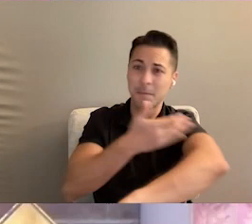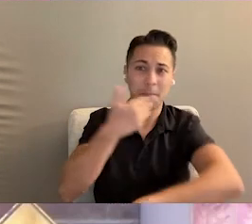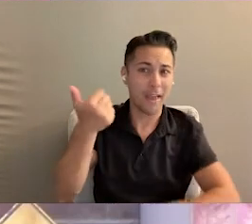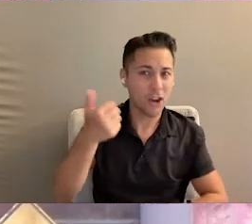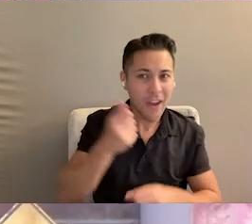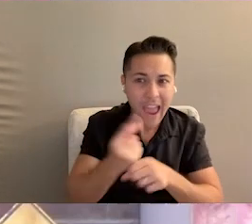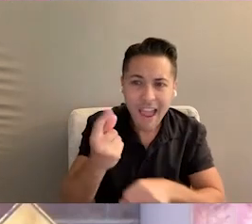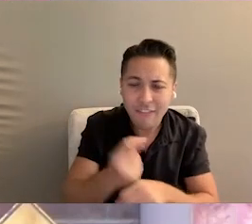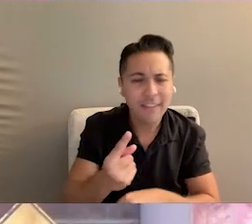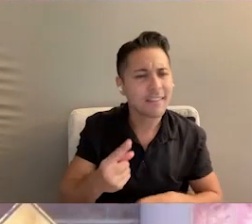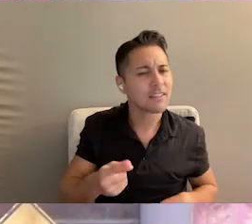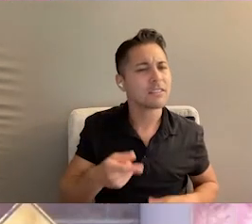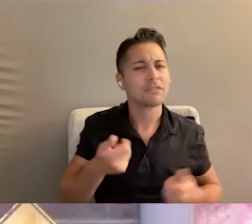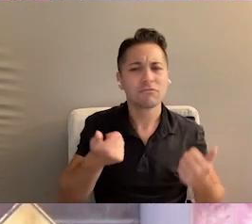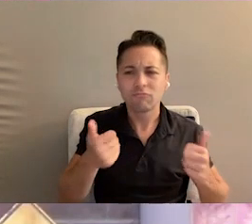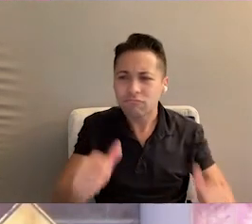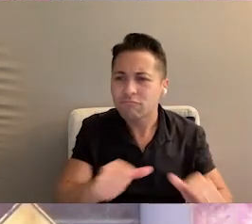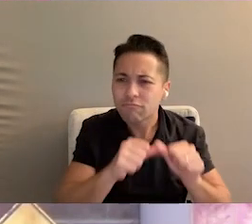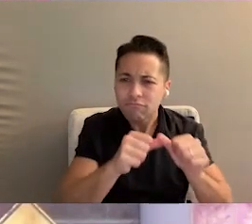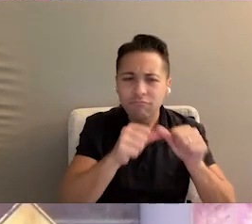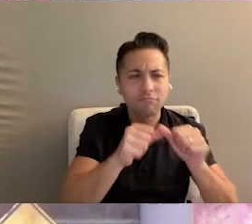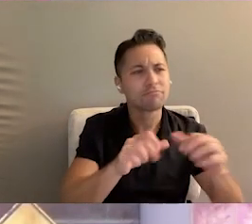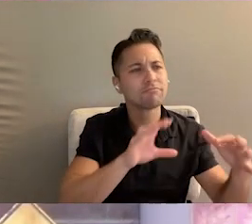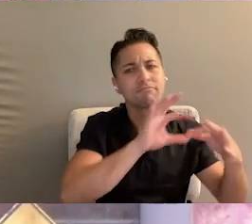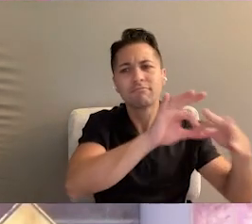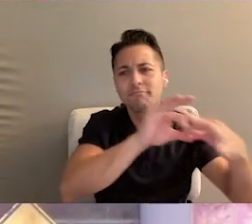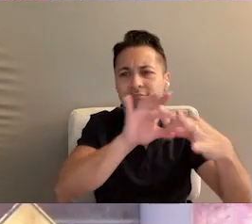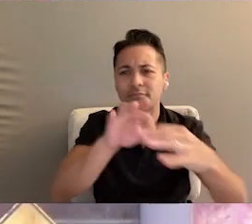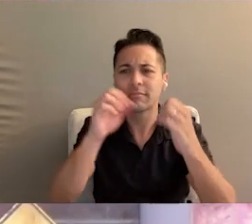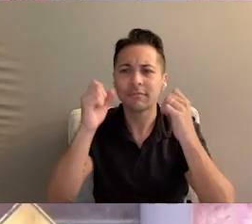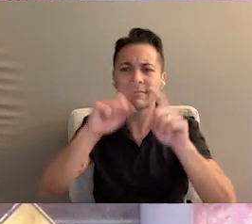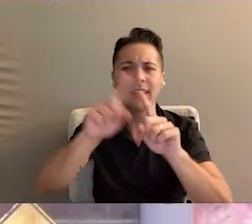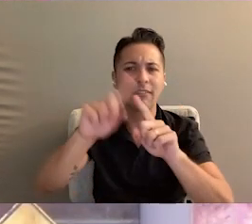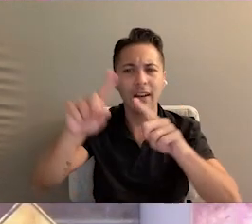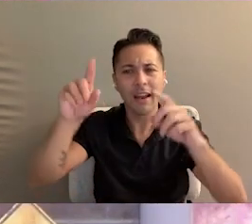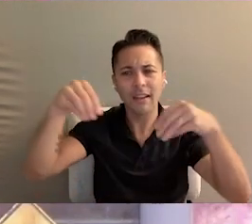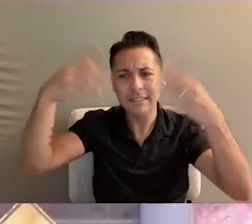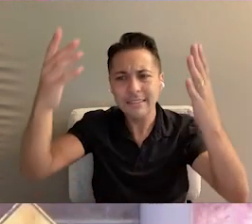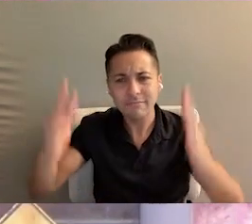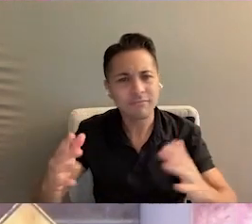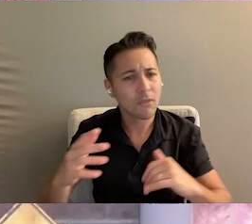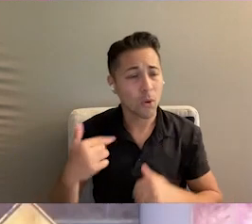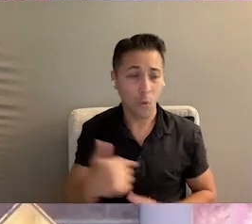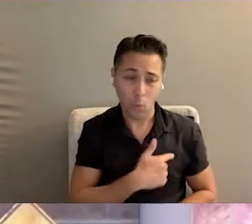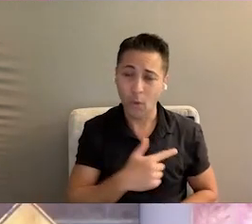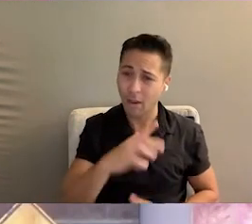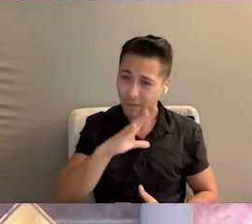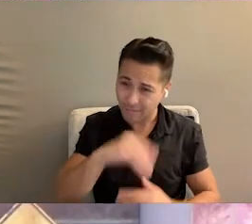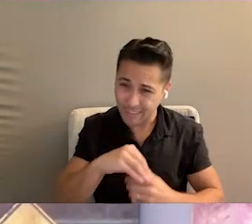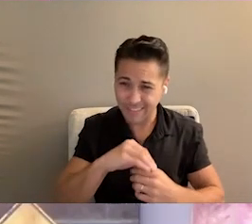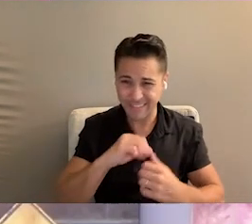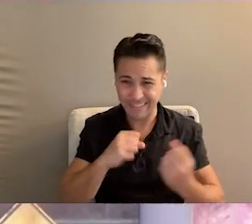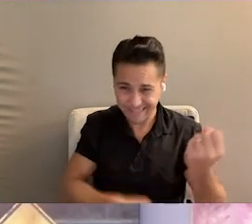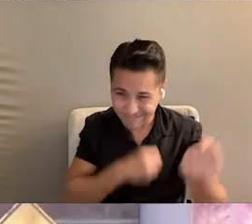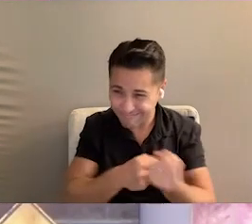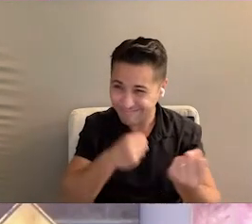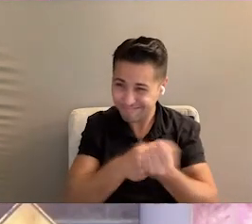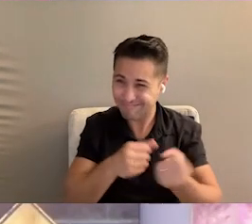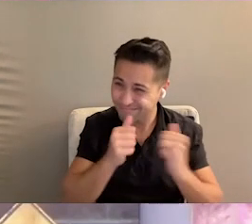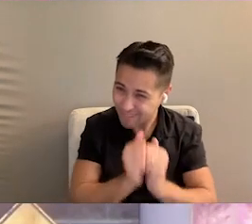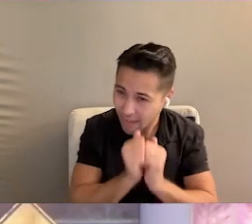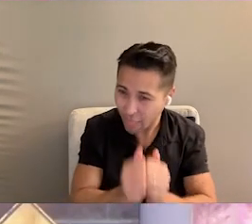continue to connect with as many exhibitors as possible. Remember, we are all in this together.